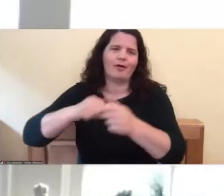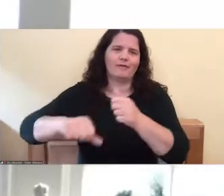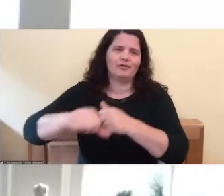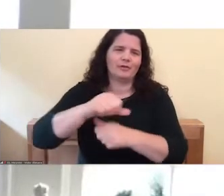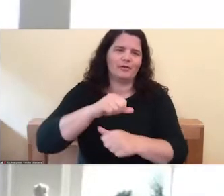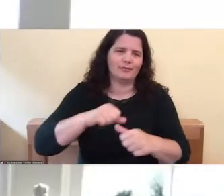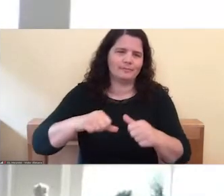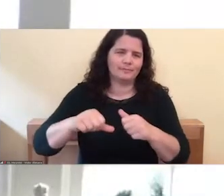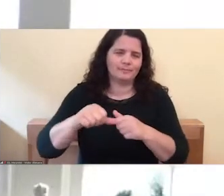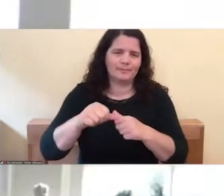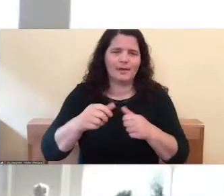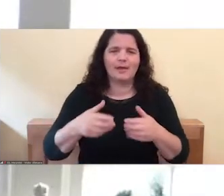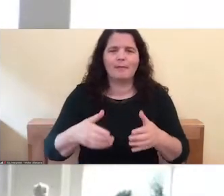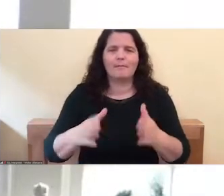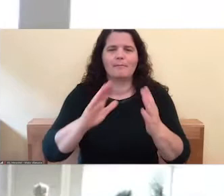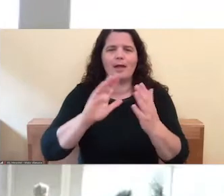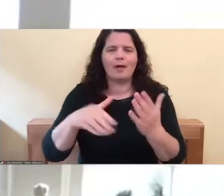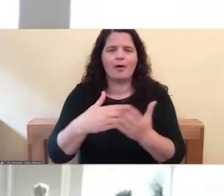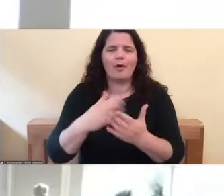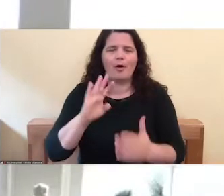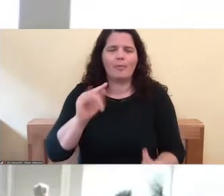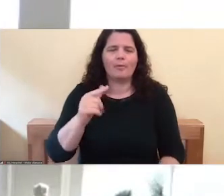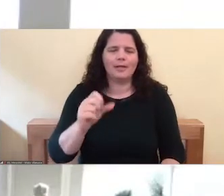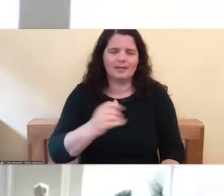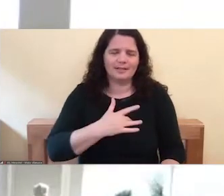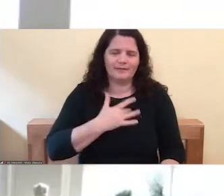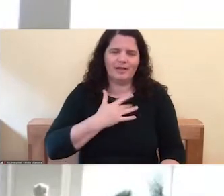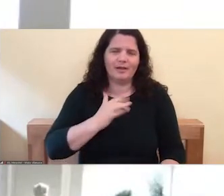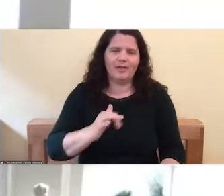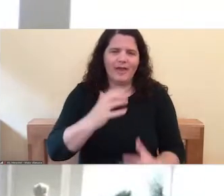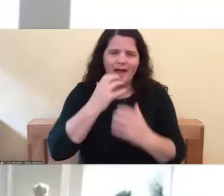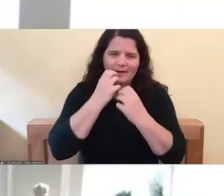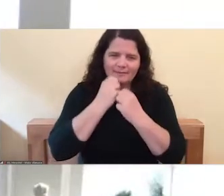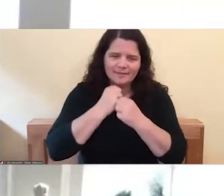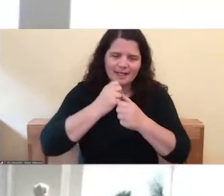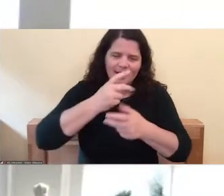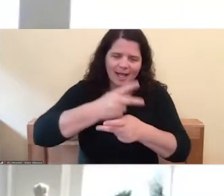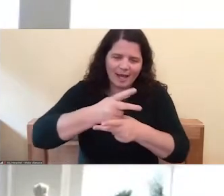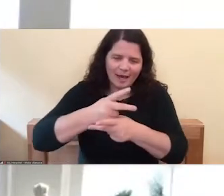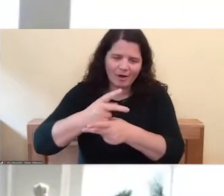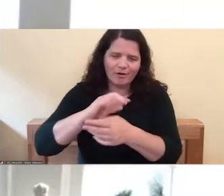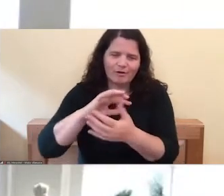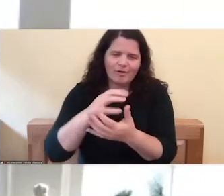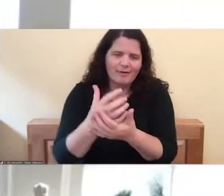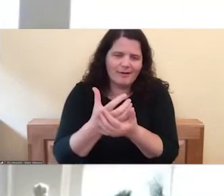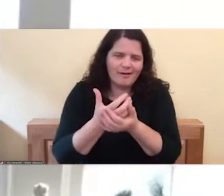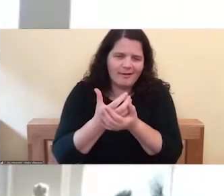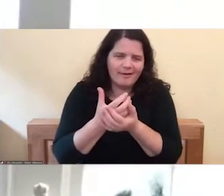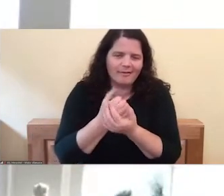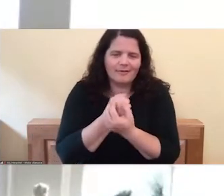May all beings feel cared for, cherished, held, and loved.